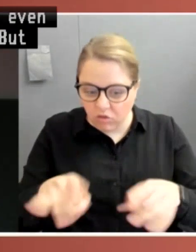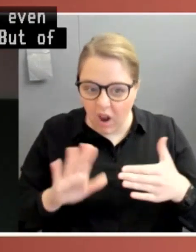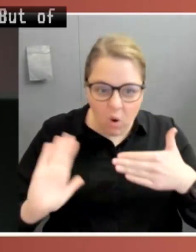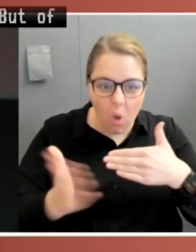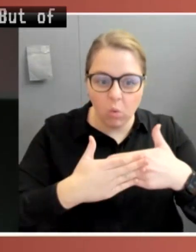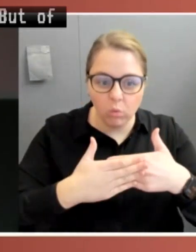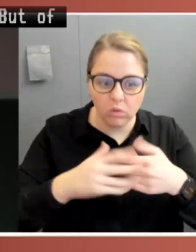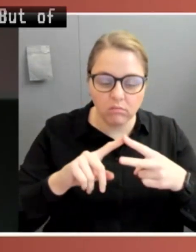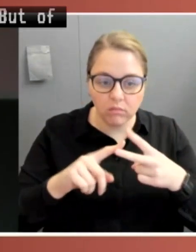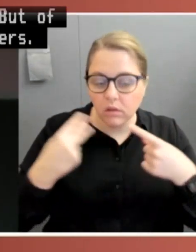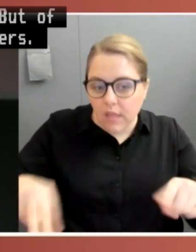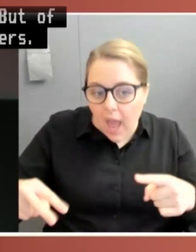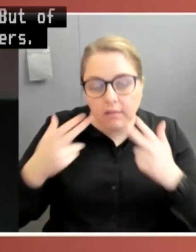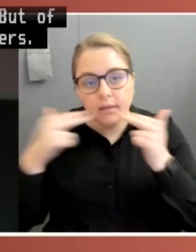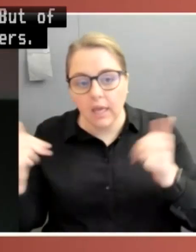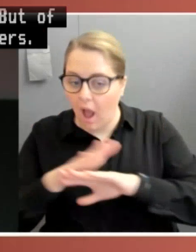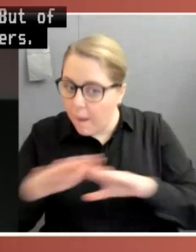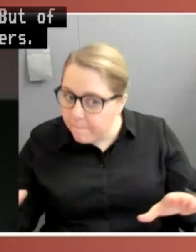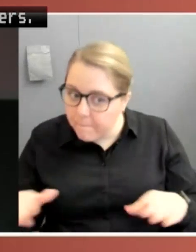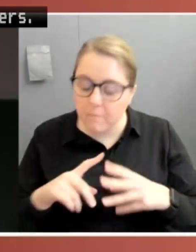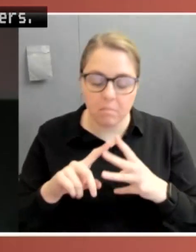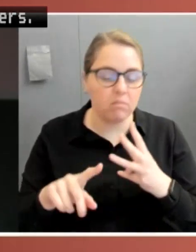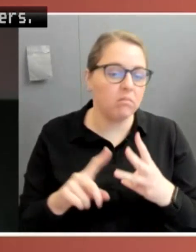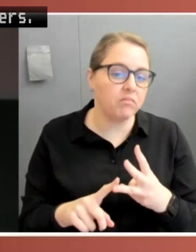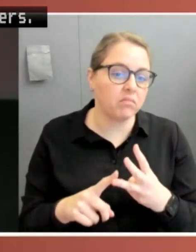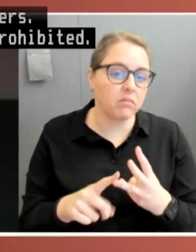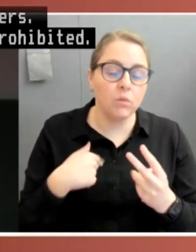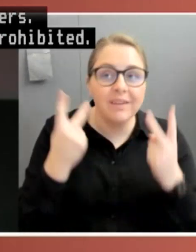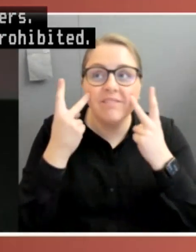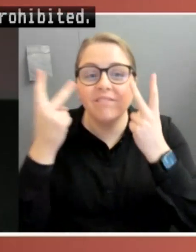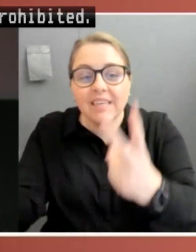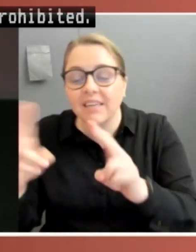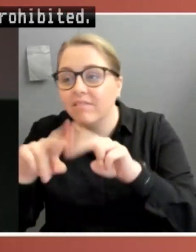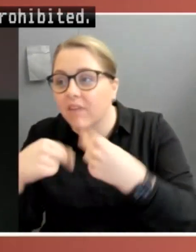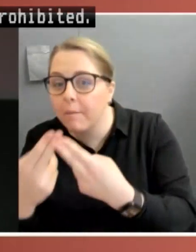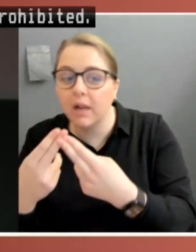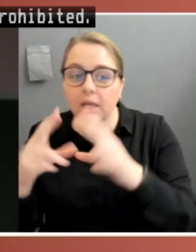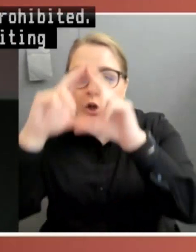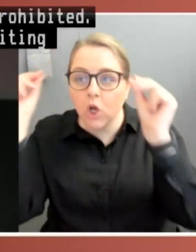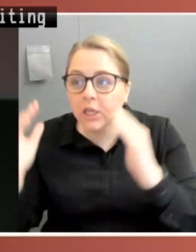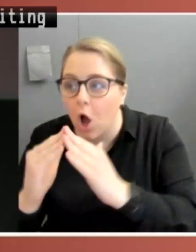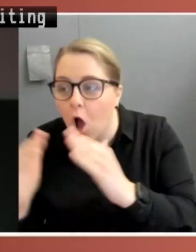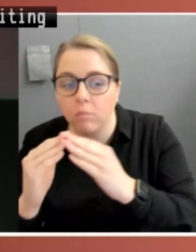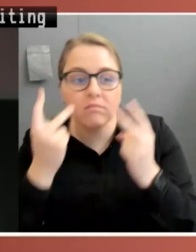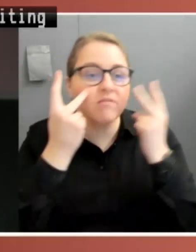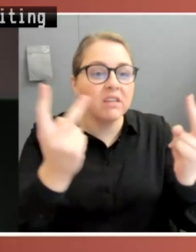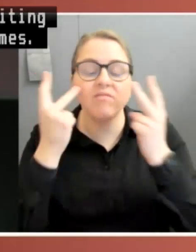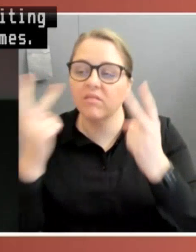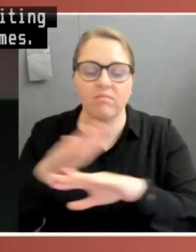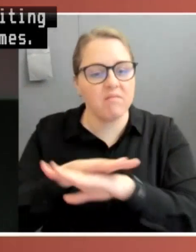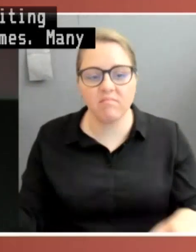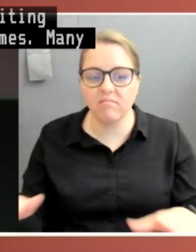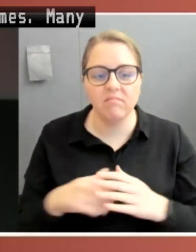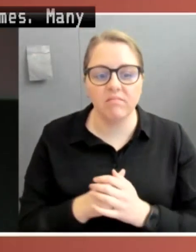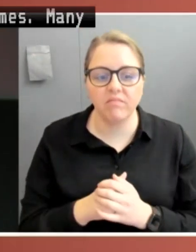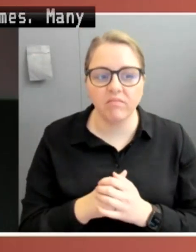prohibited. We were prevented from visiting loved ones in aged care homes. Many people across Australia were restricted to their